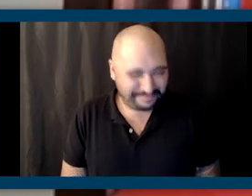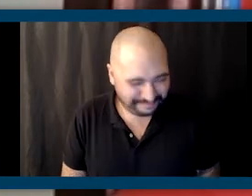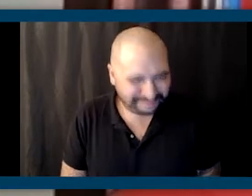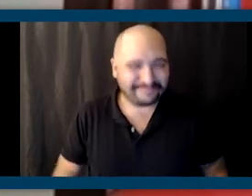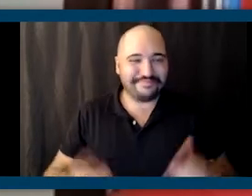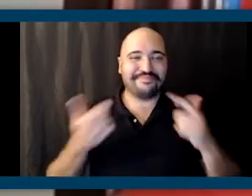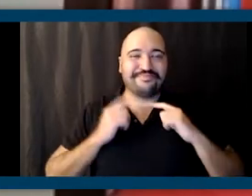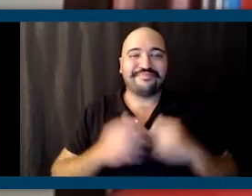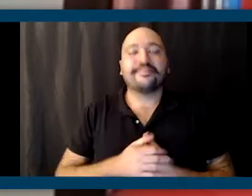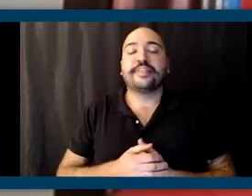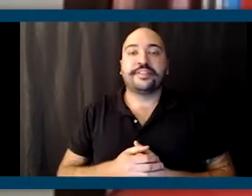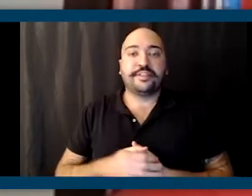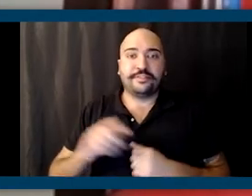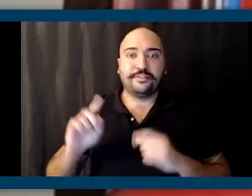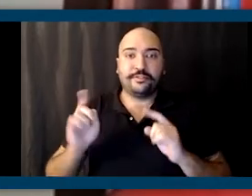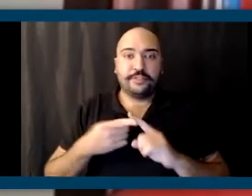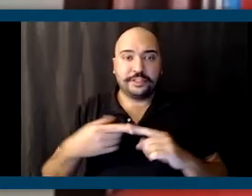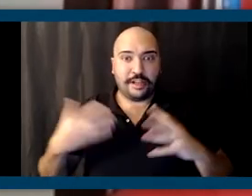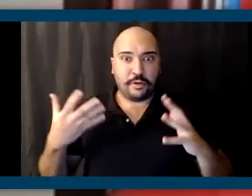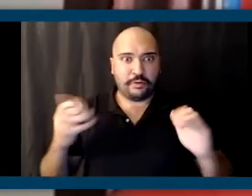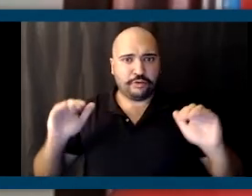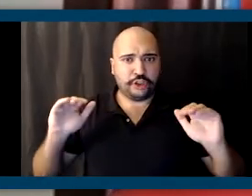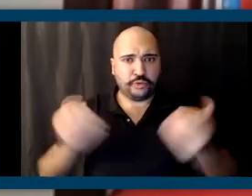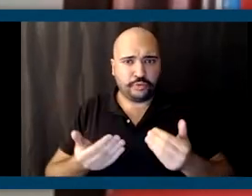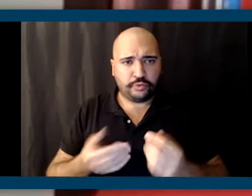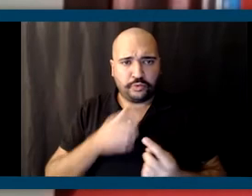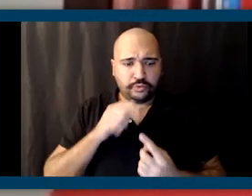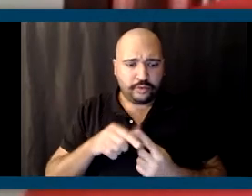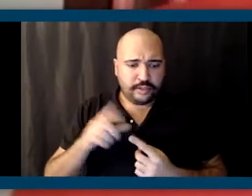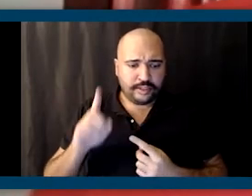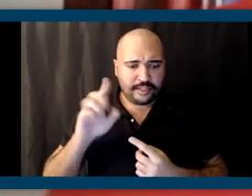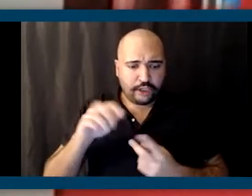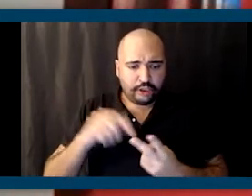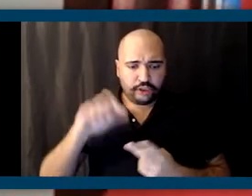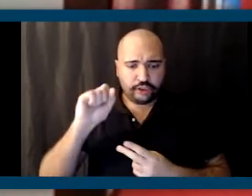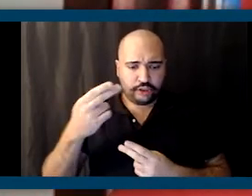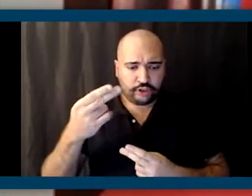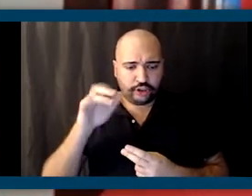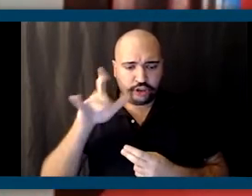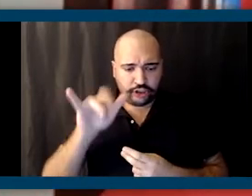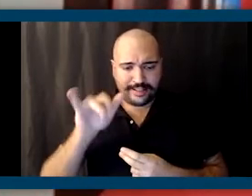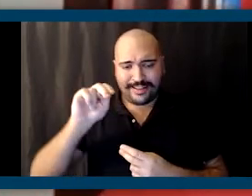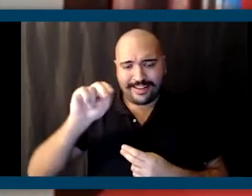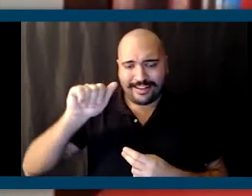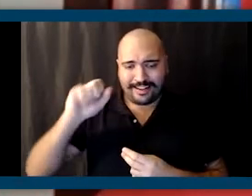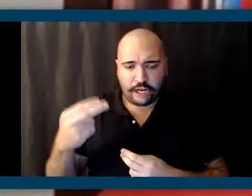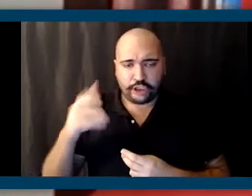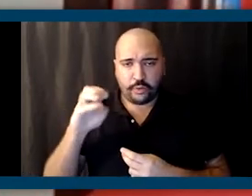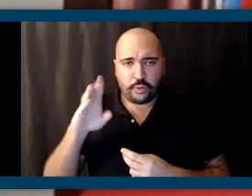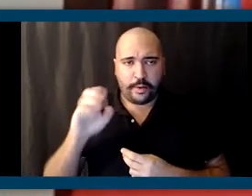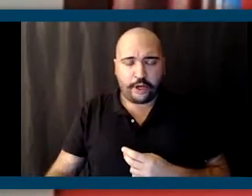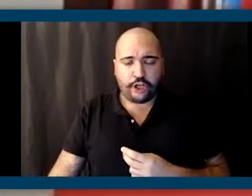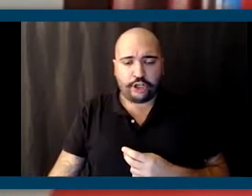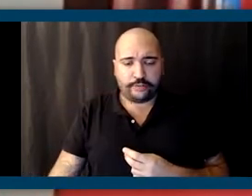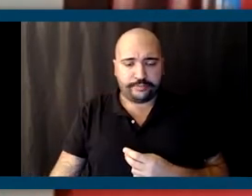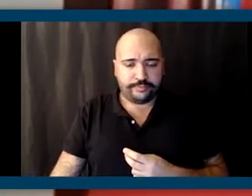First, would like to introduce Dr. Shirley Nash Weber, who is